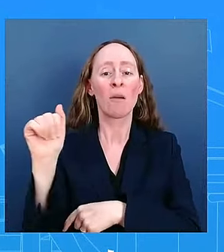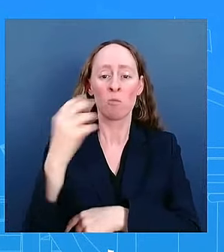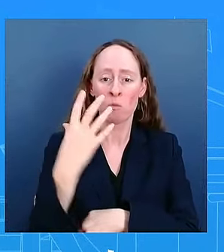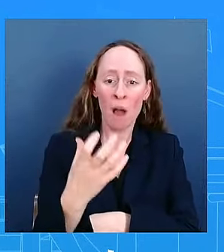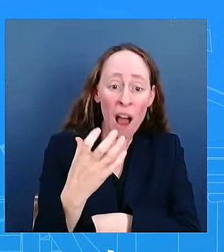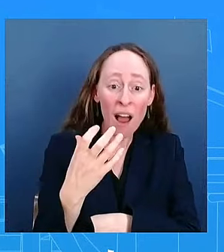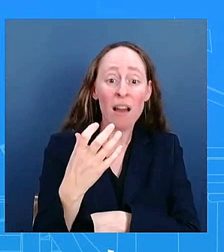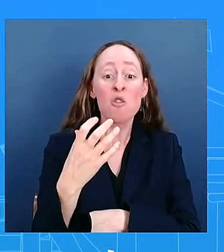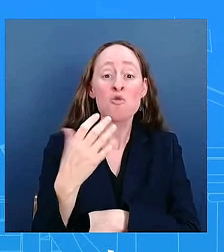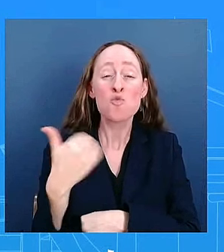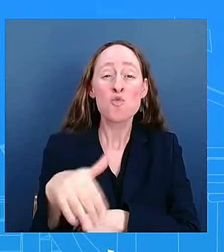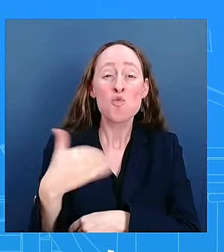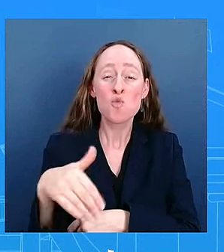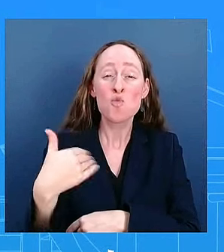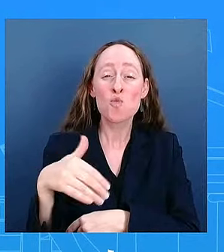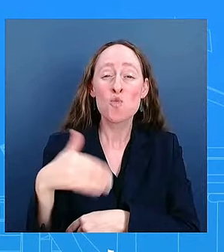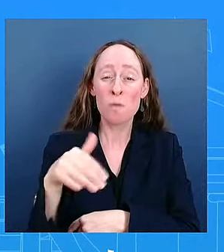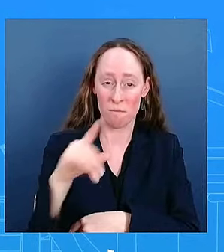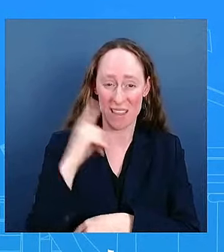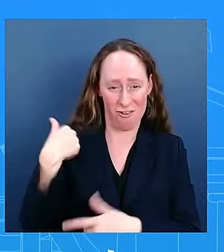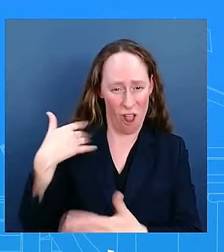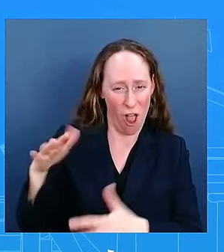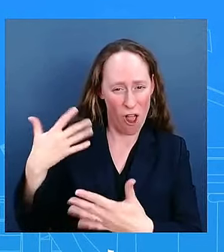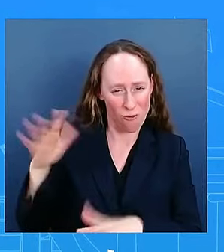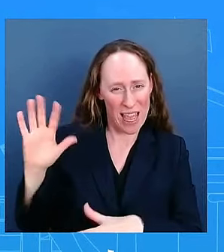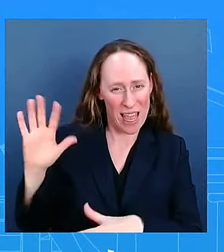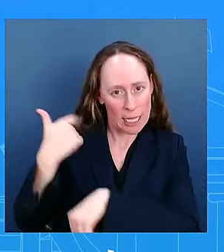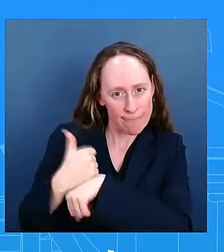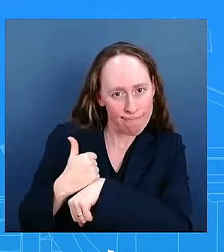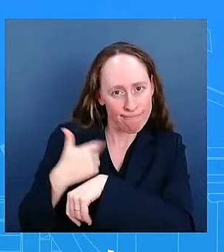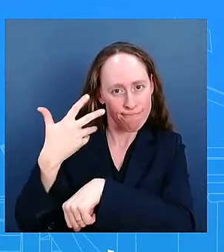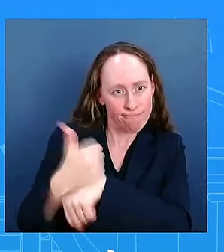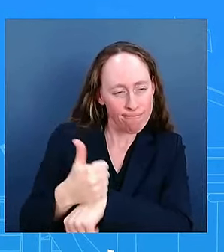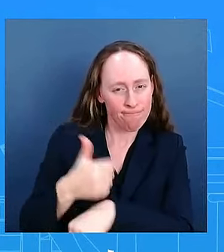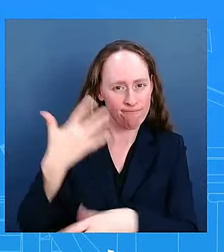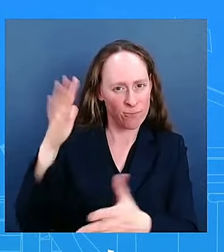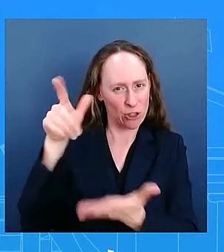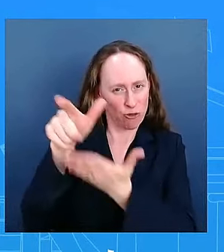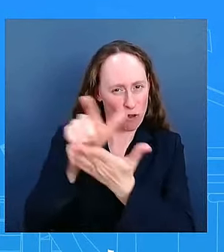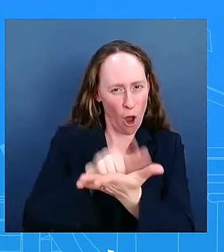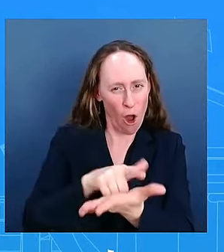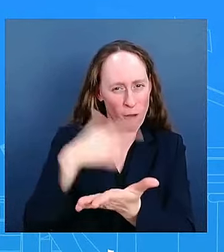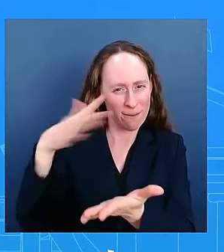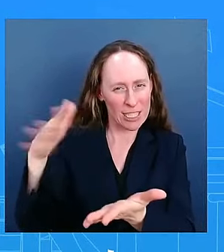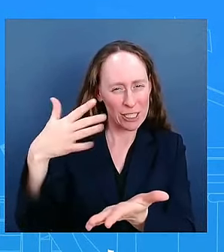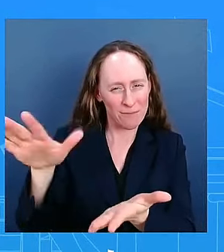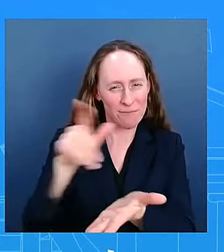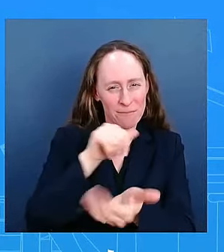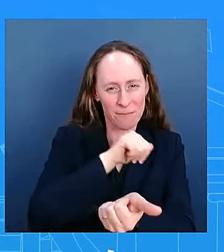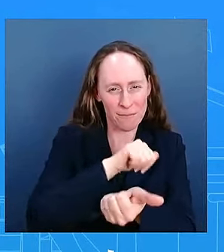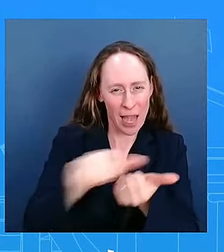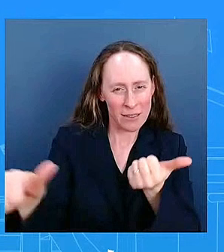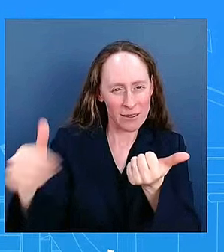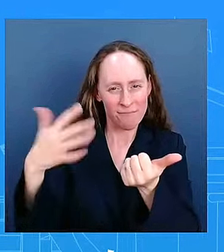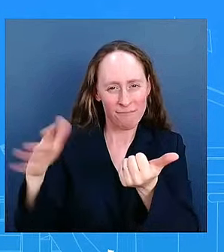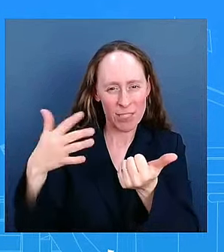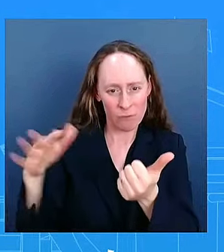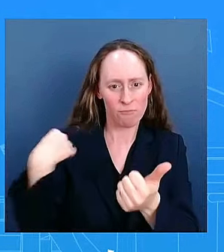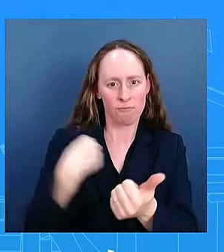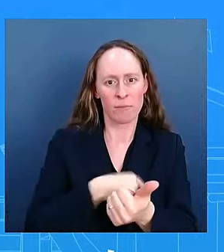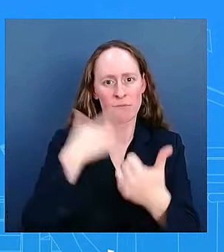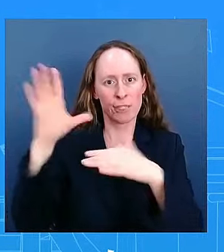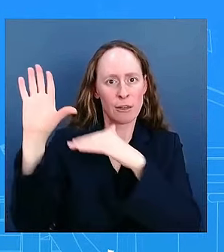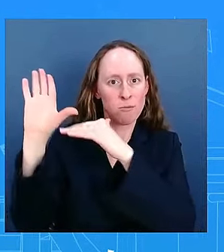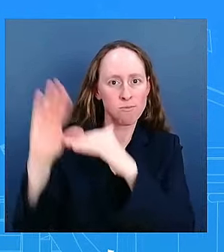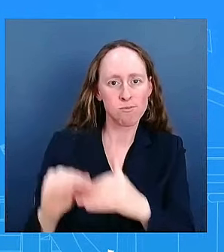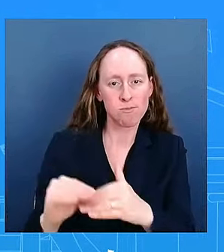measures that are at work in the economy lowering the cost of prescription drugs lowering the cost of health care coverage lowering the cost of insulin